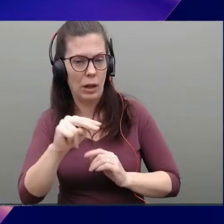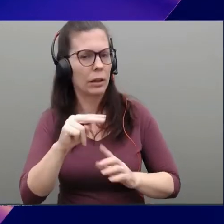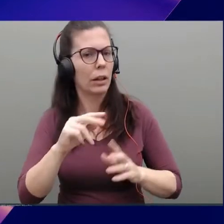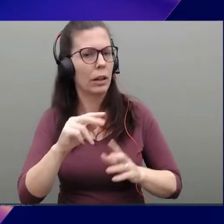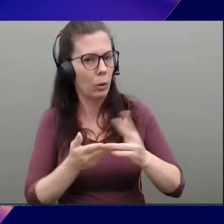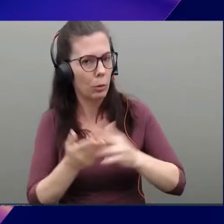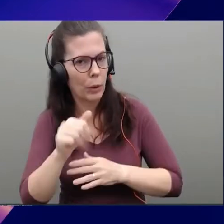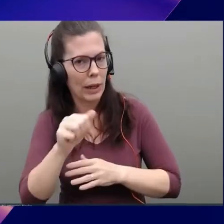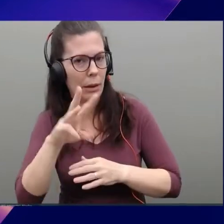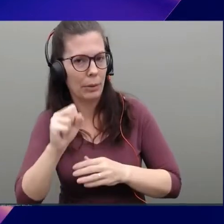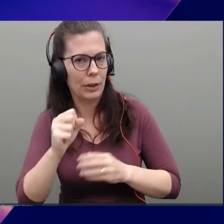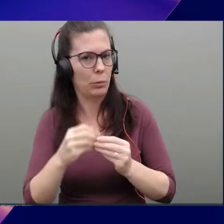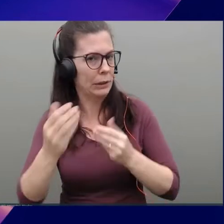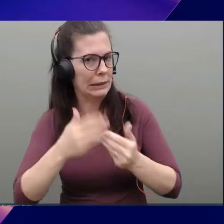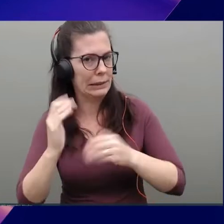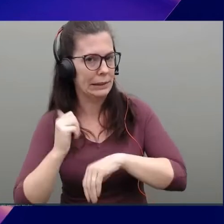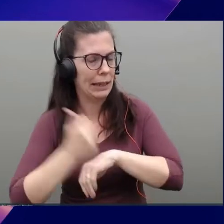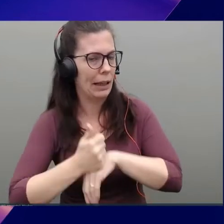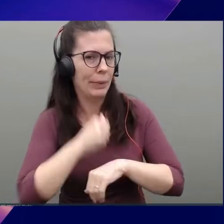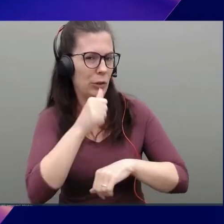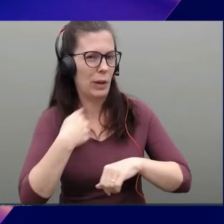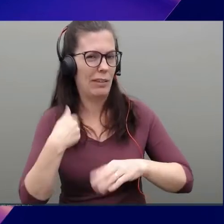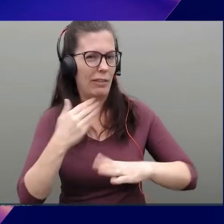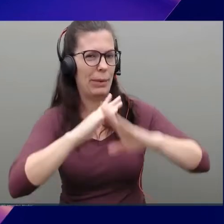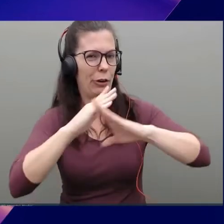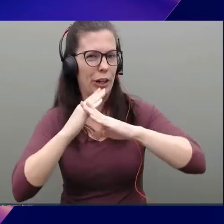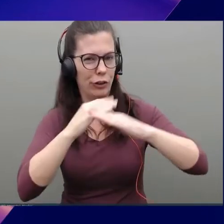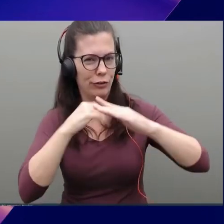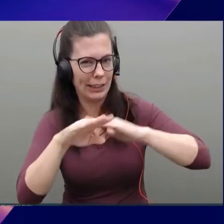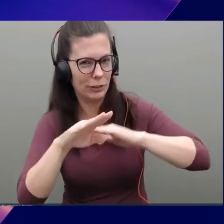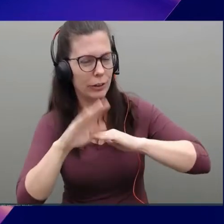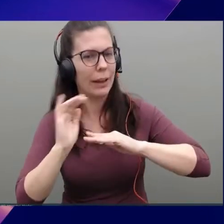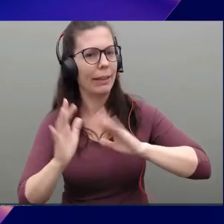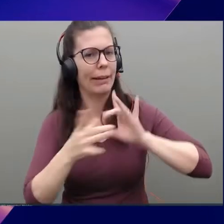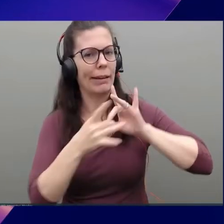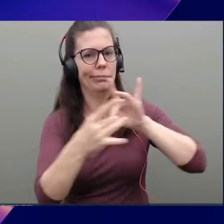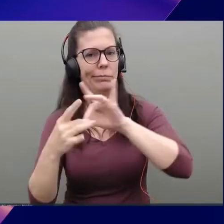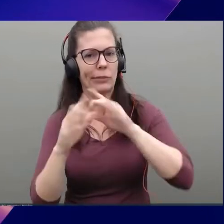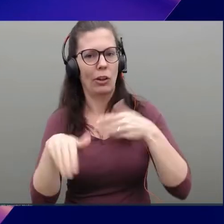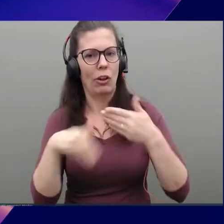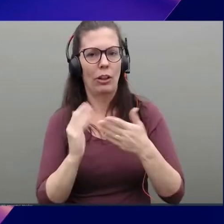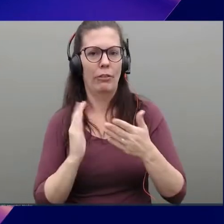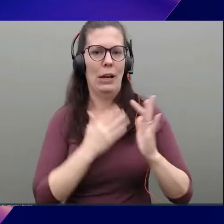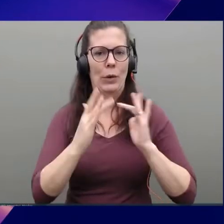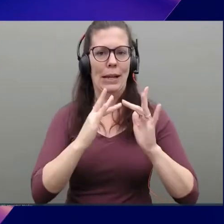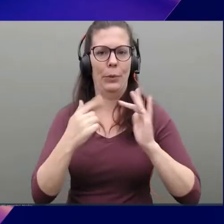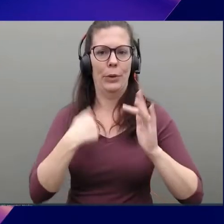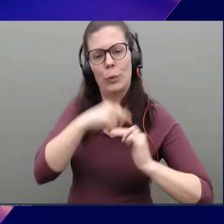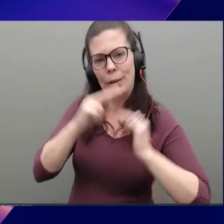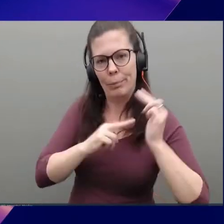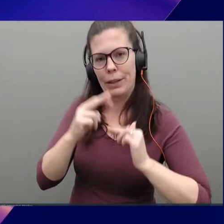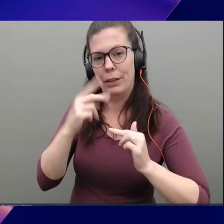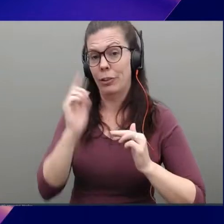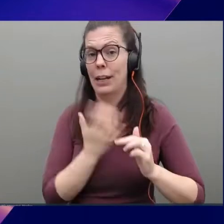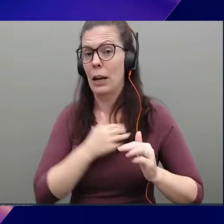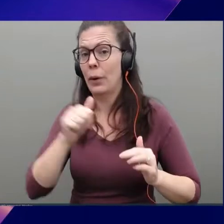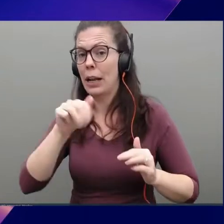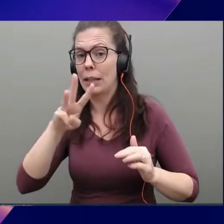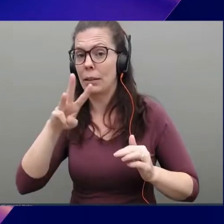as much of a barrier to entry. They can sort of piggyback on top of all the networking that we were building for our AWS data centers.